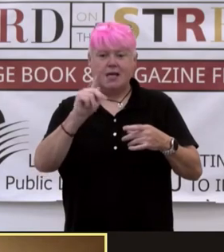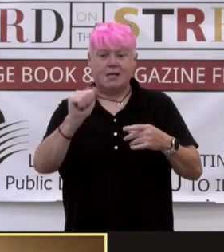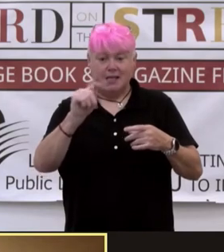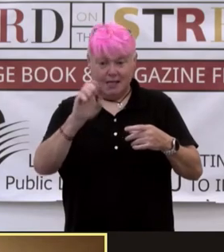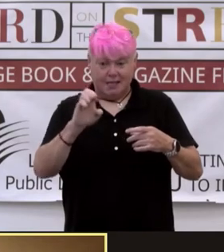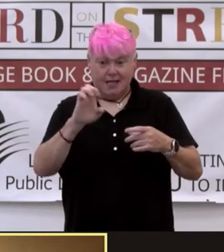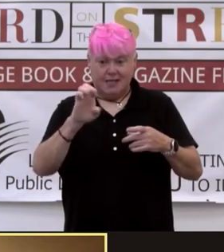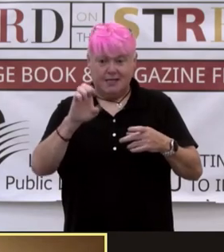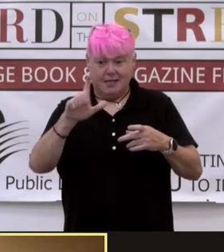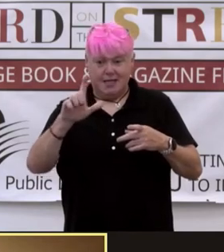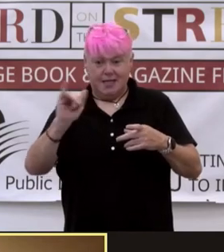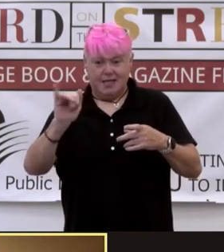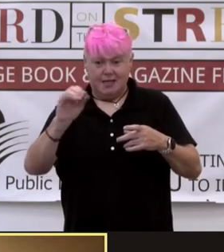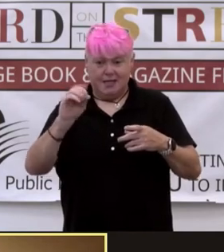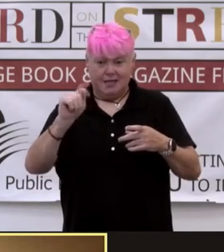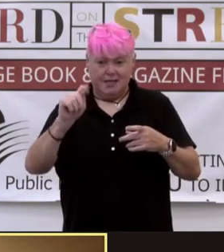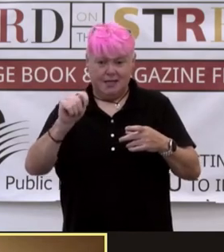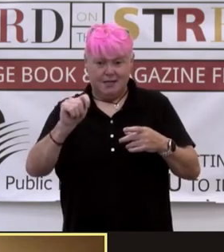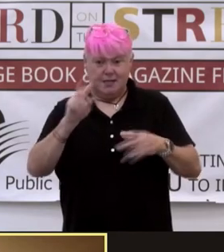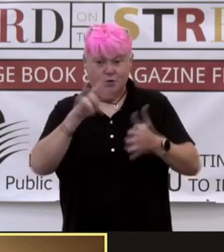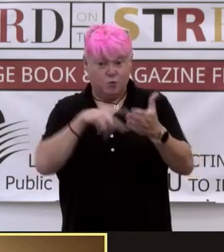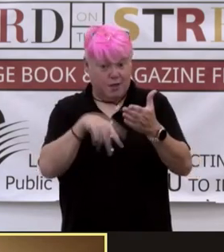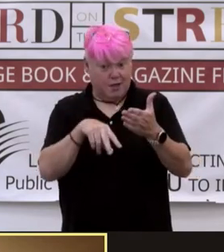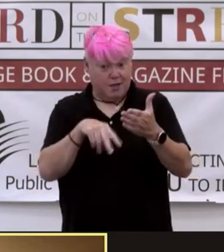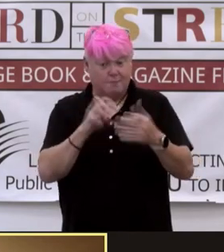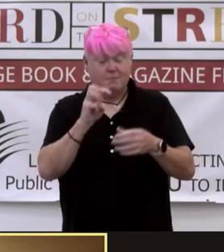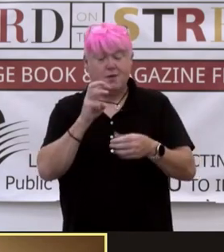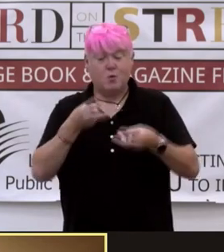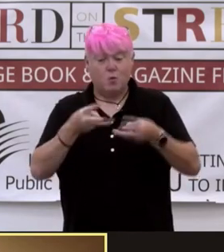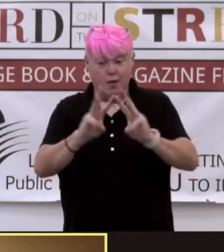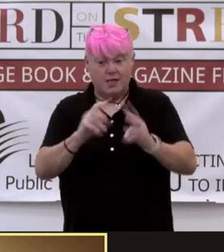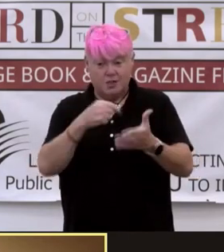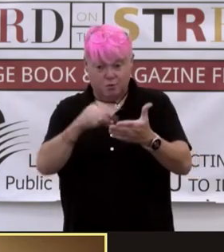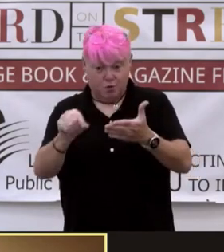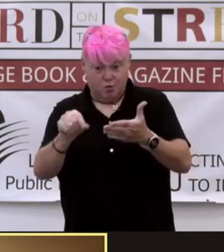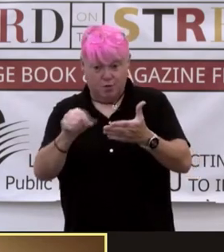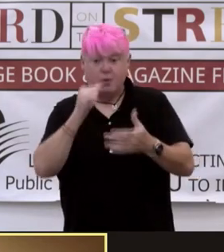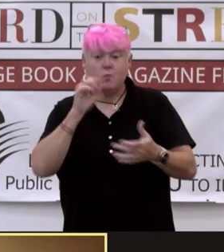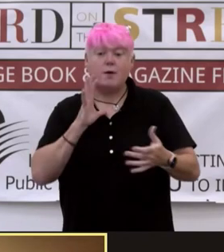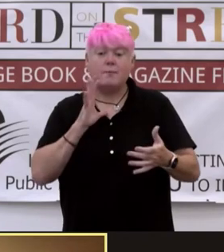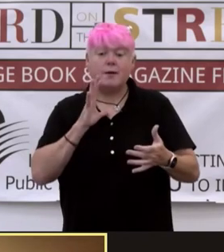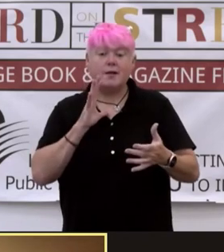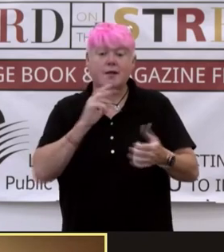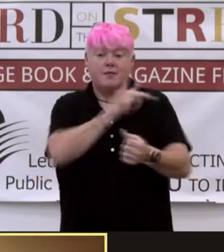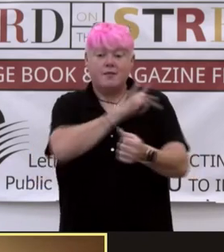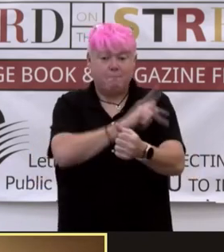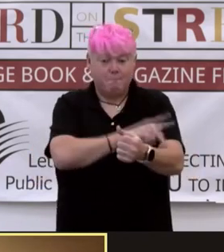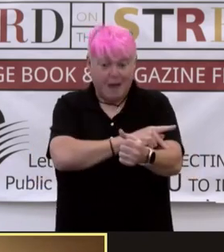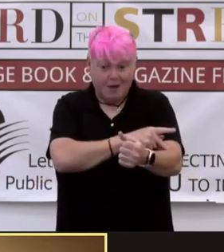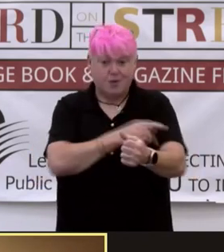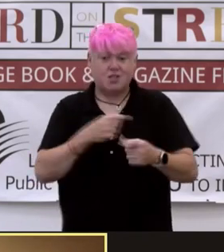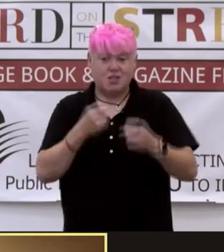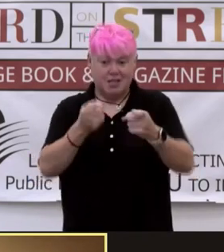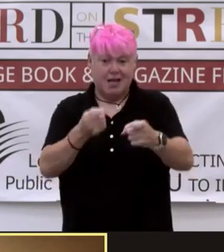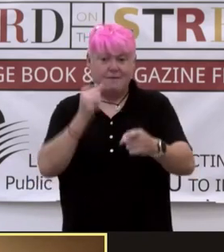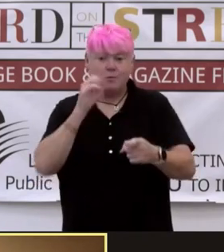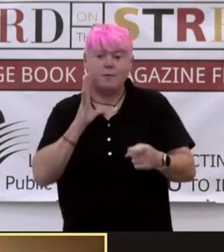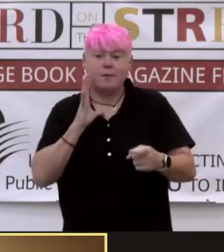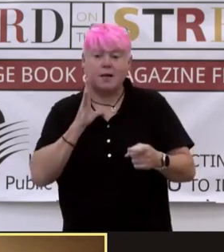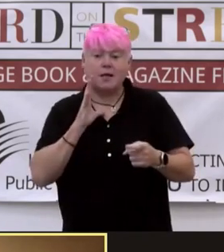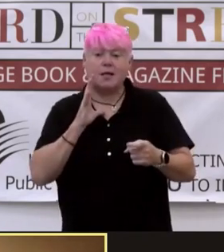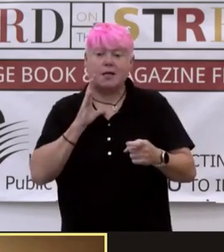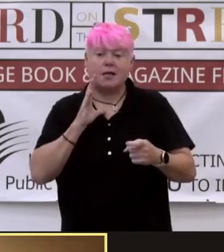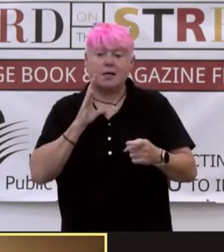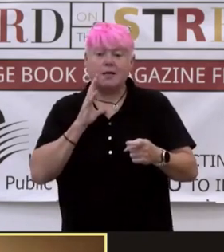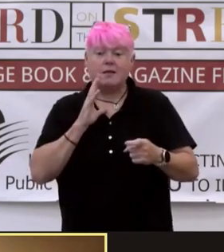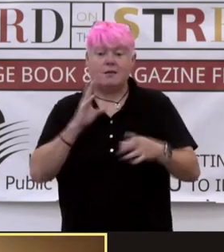reading her books and reading the way she wrote women, the power she gave her women, and her prose. That taught me